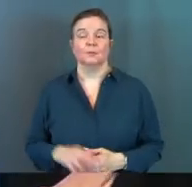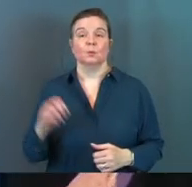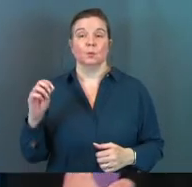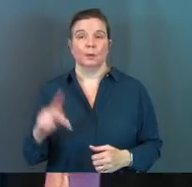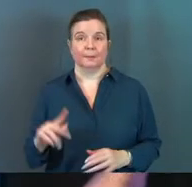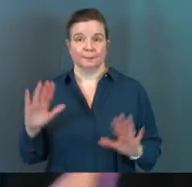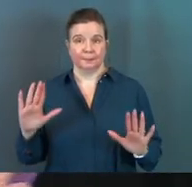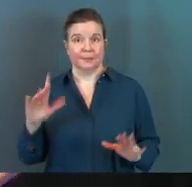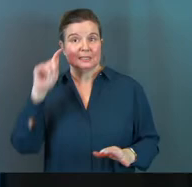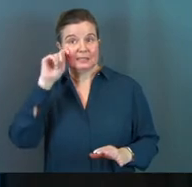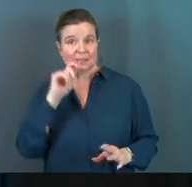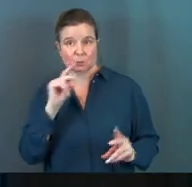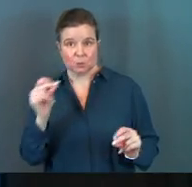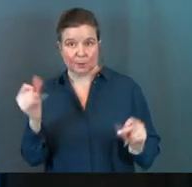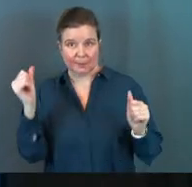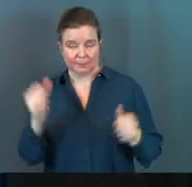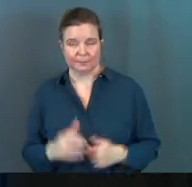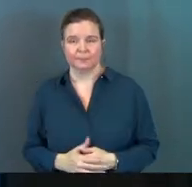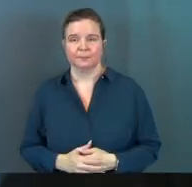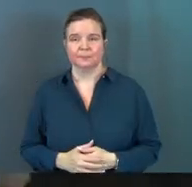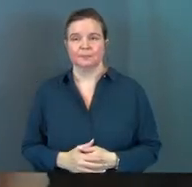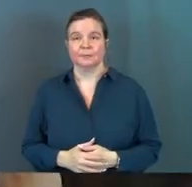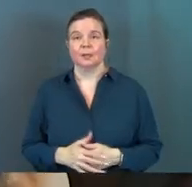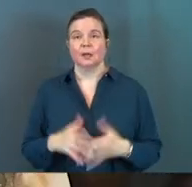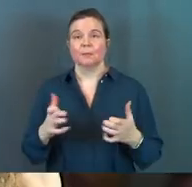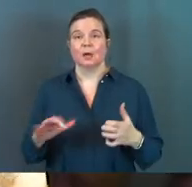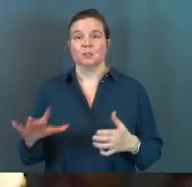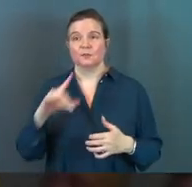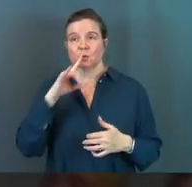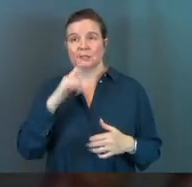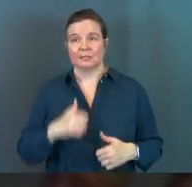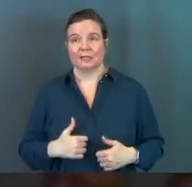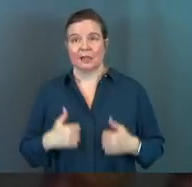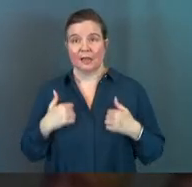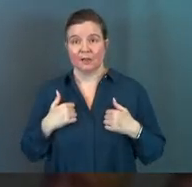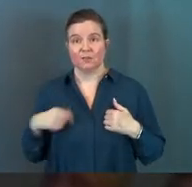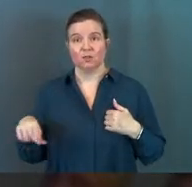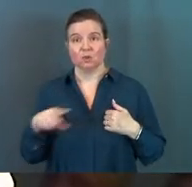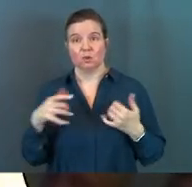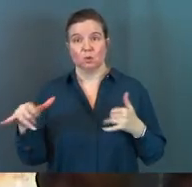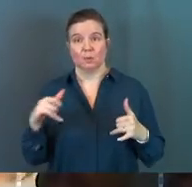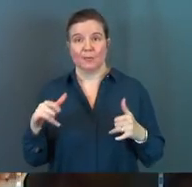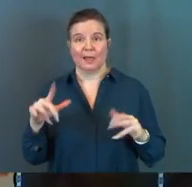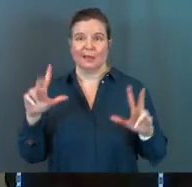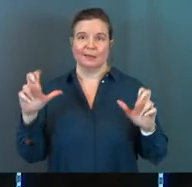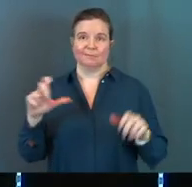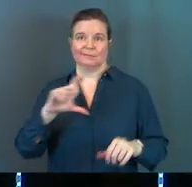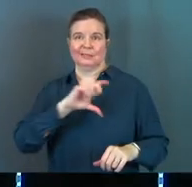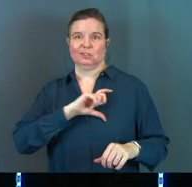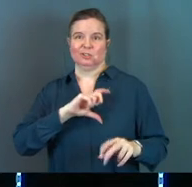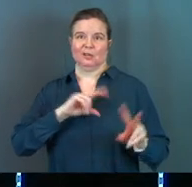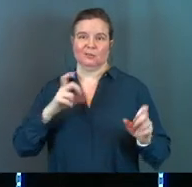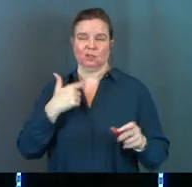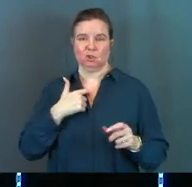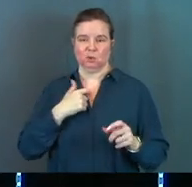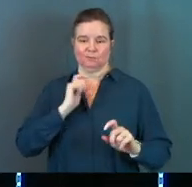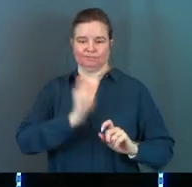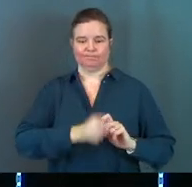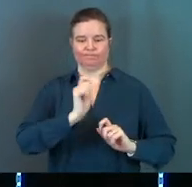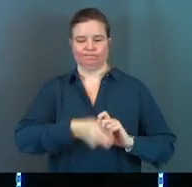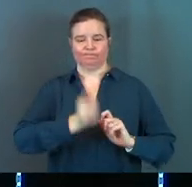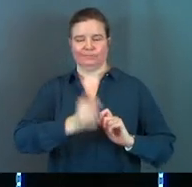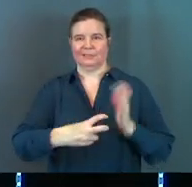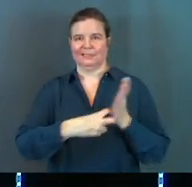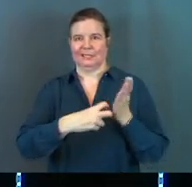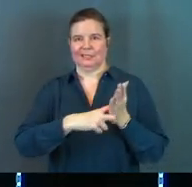Okay, teens, just real quick. Much of your kids' life, you play the sheriff. Means you're doling out